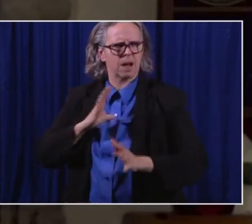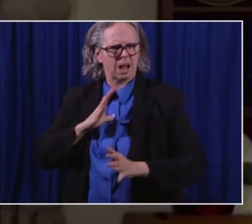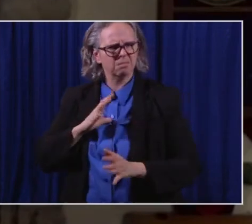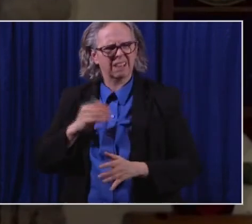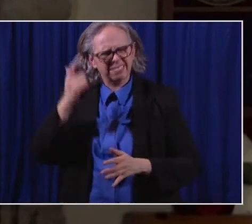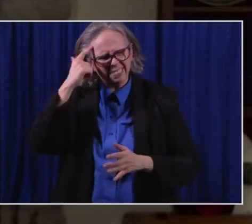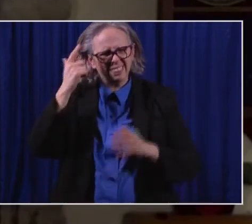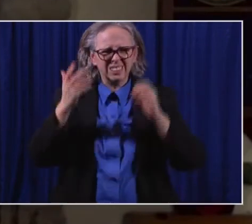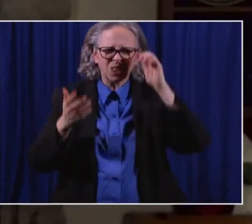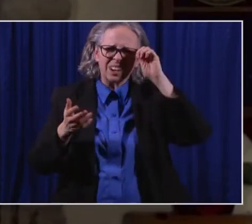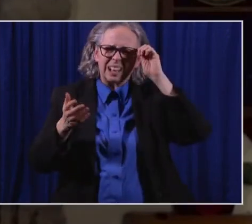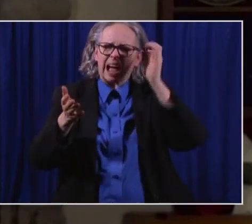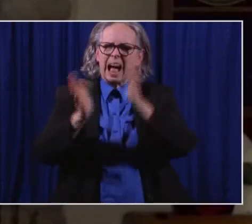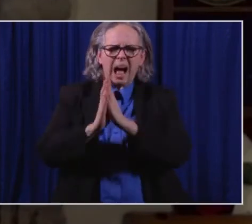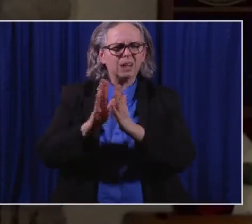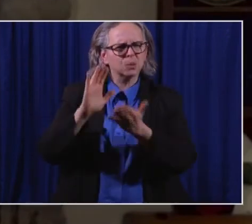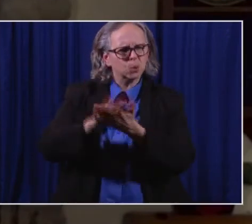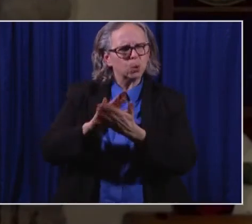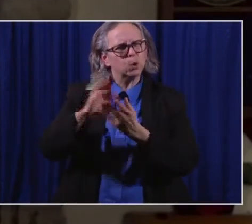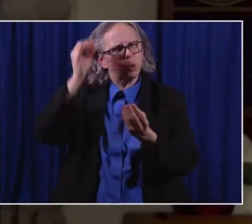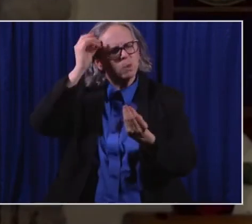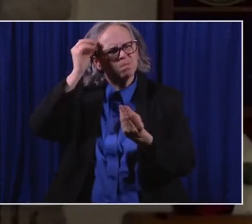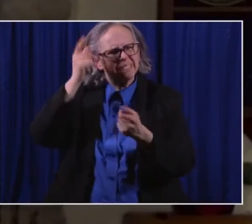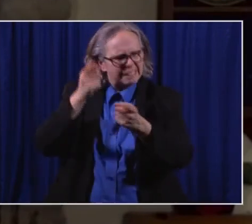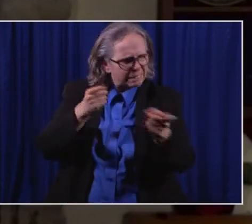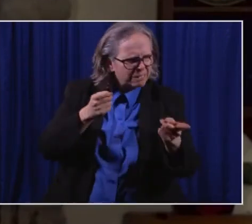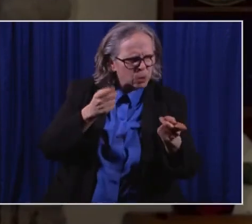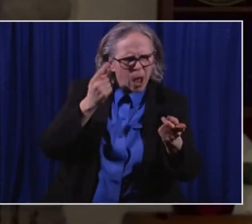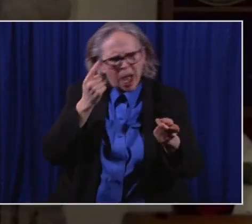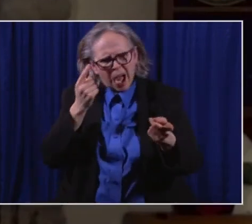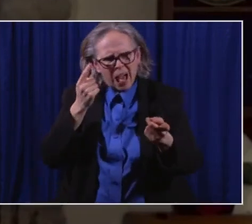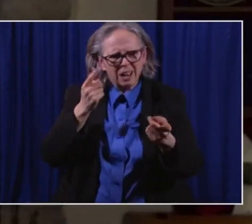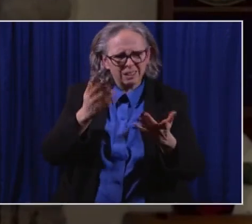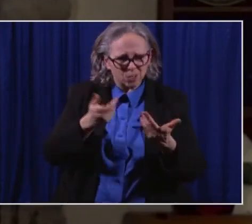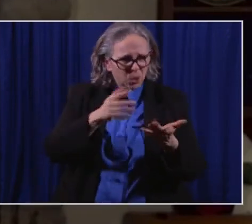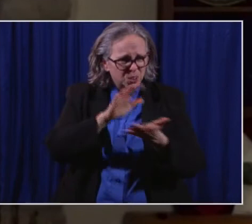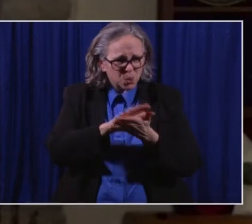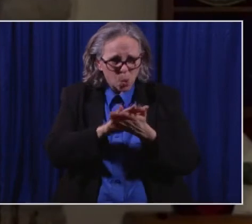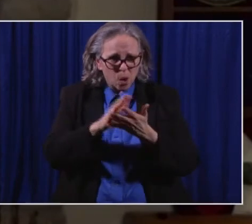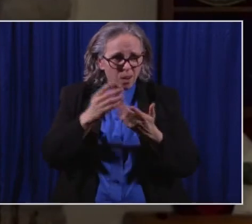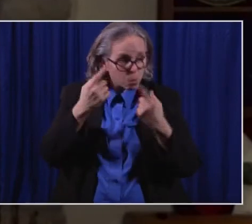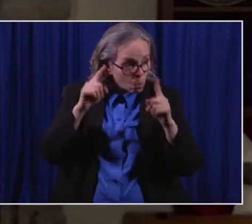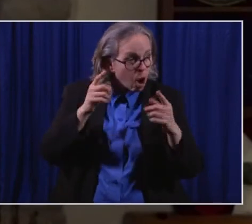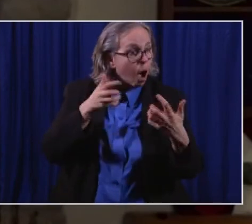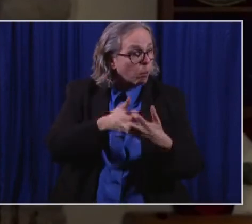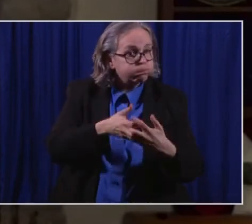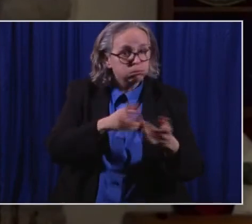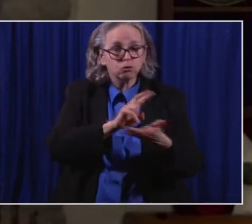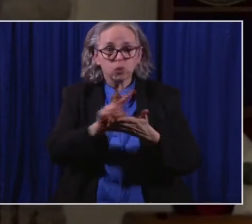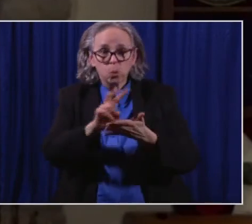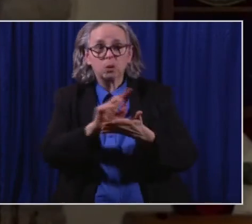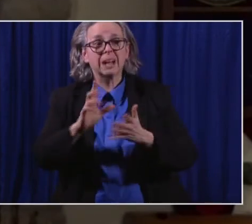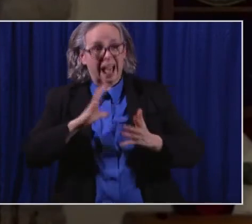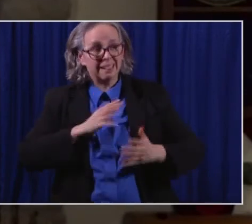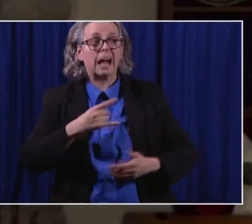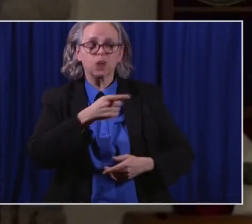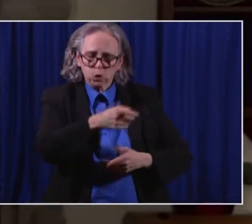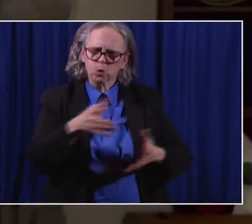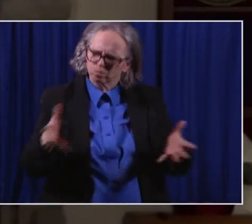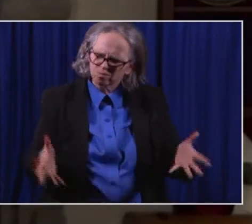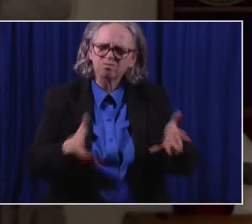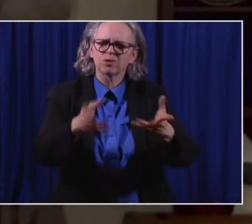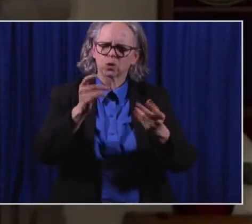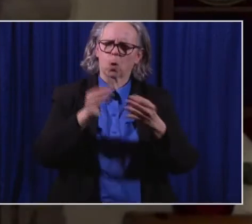look at this and if that will work for them, I would like for them to do that. Uh, this is based upon what our medical